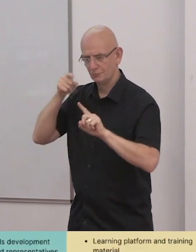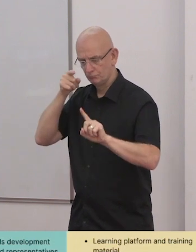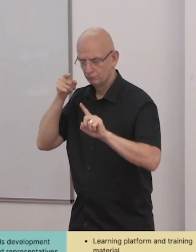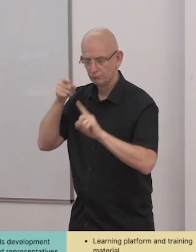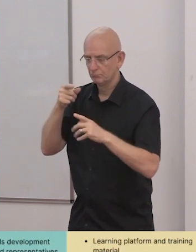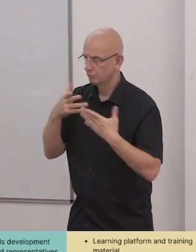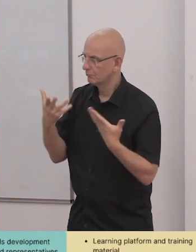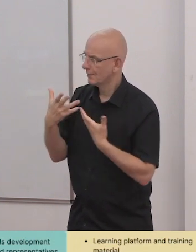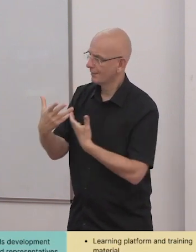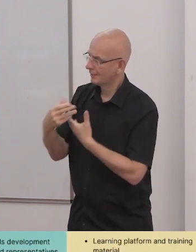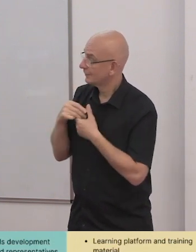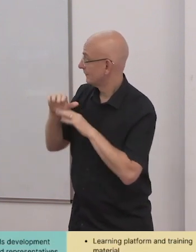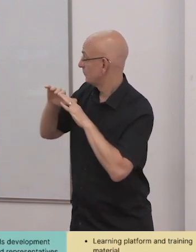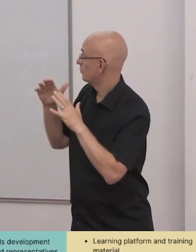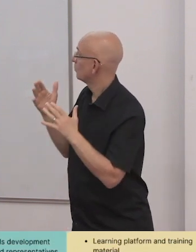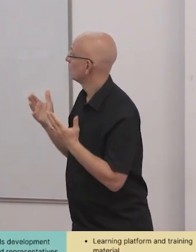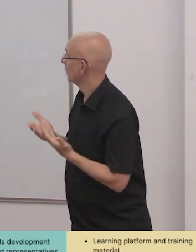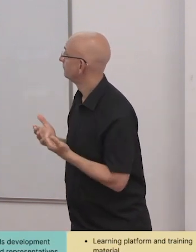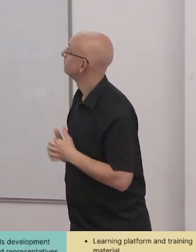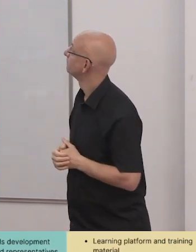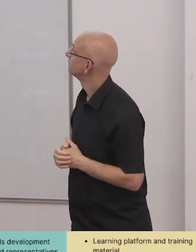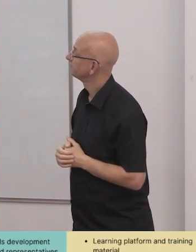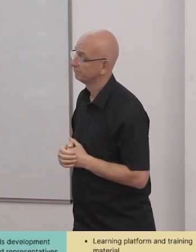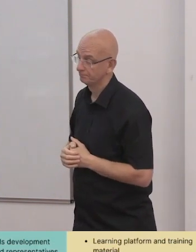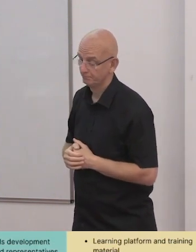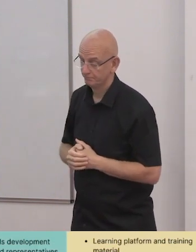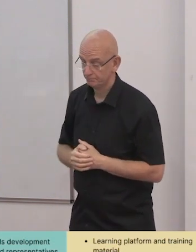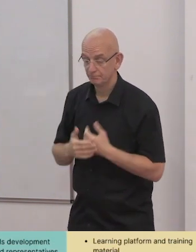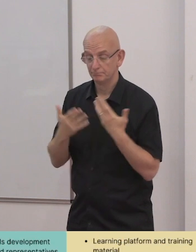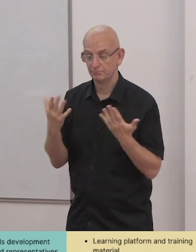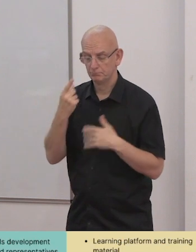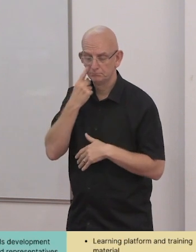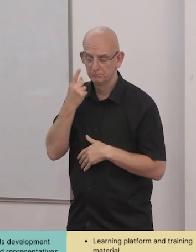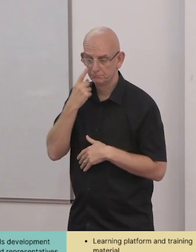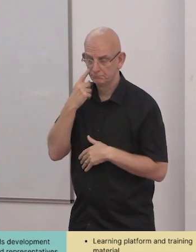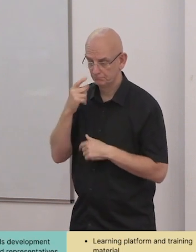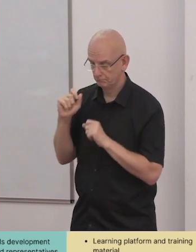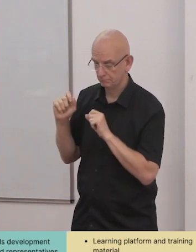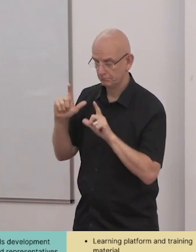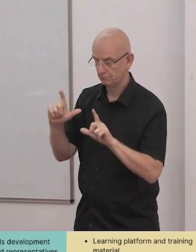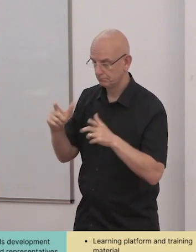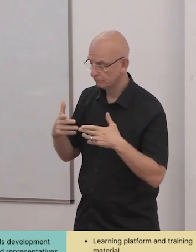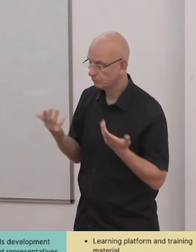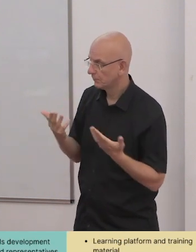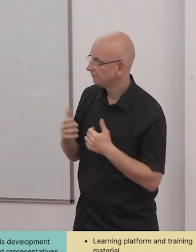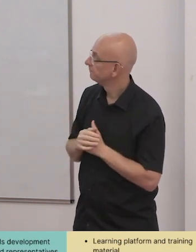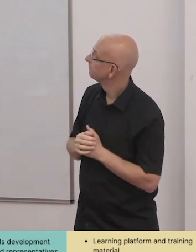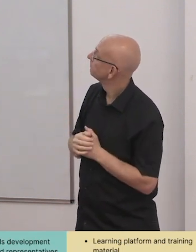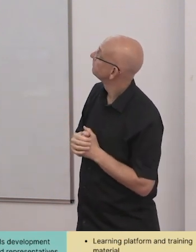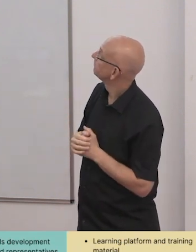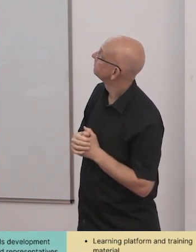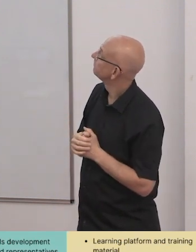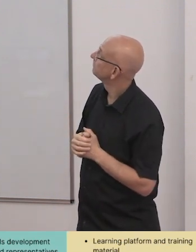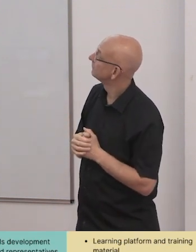So let's take a quick look at our strategy or